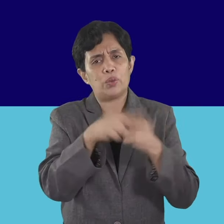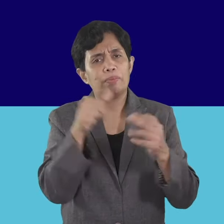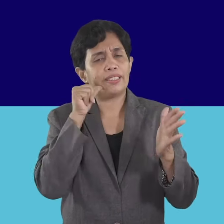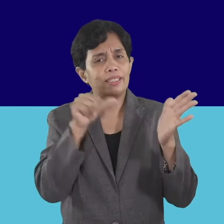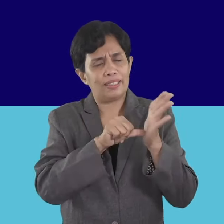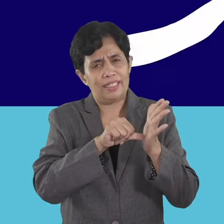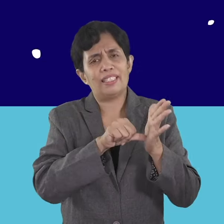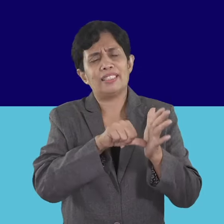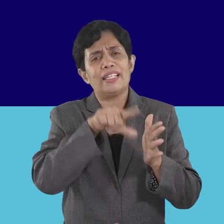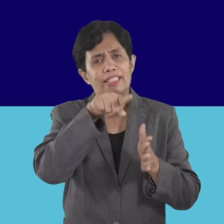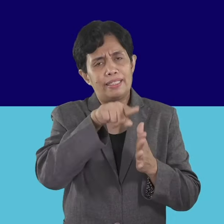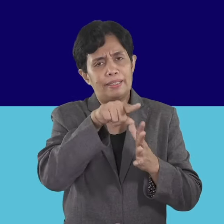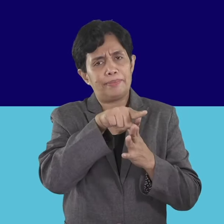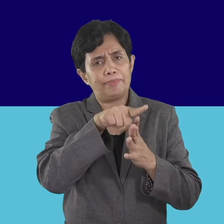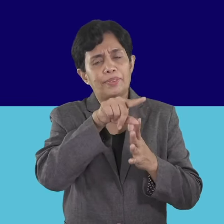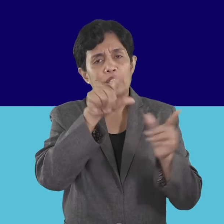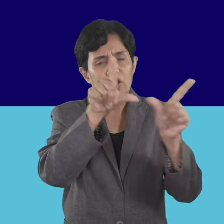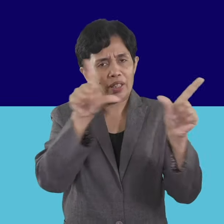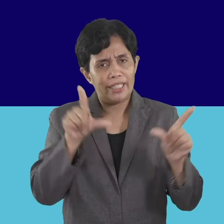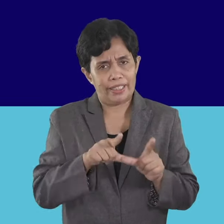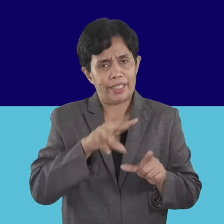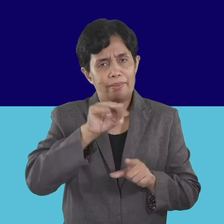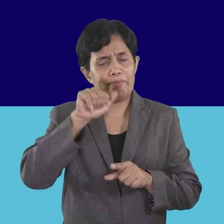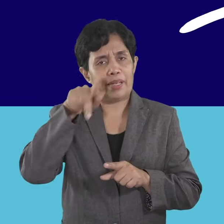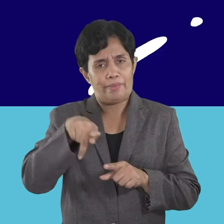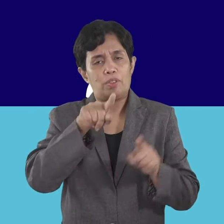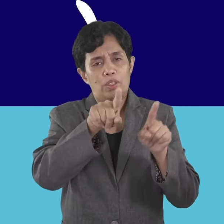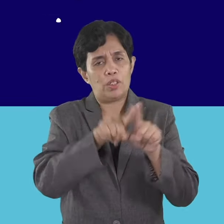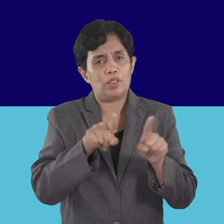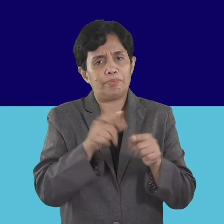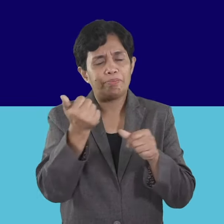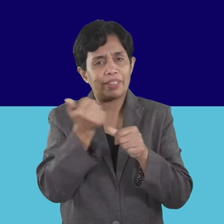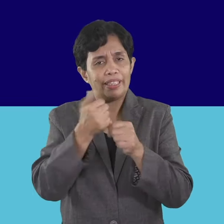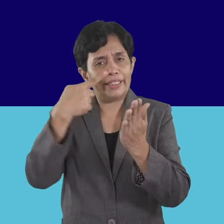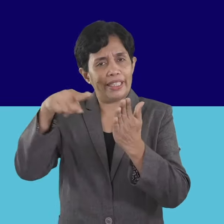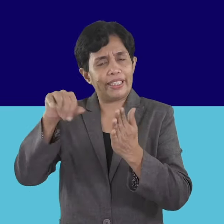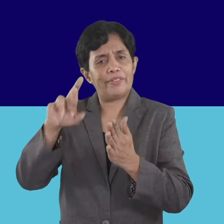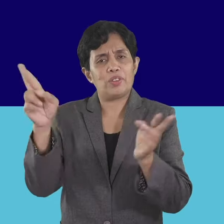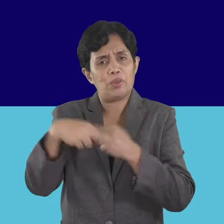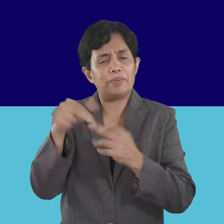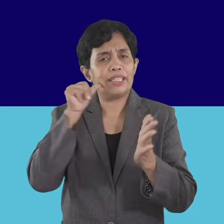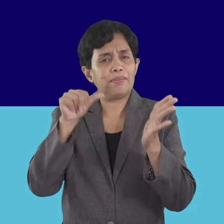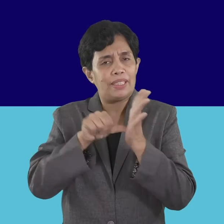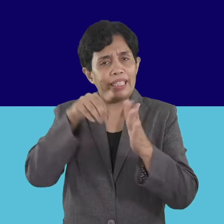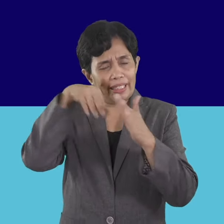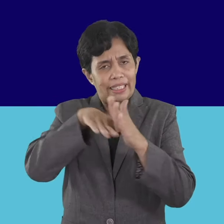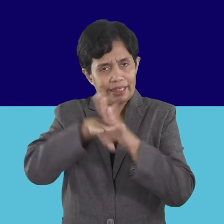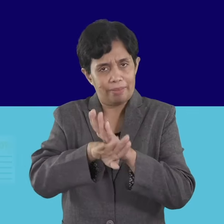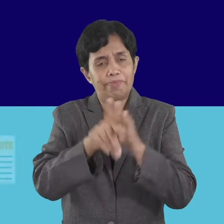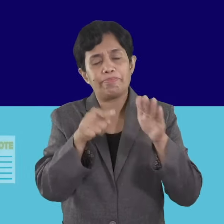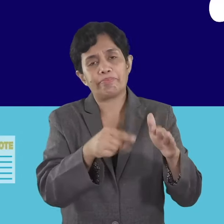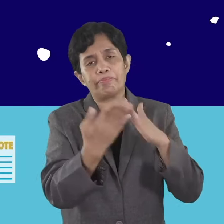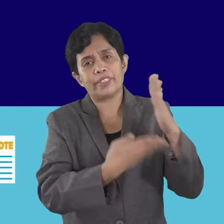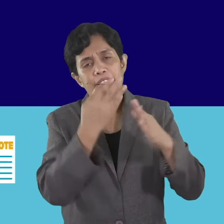rooms that will be used for voting. Your assister should check if your room assignment is accessible. Based on this